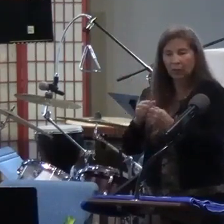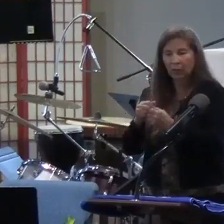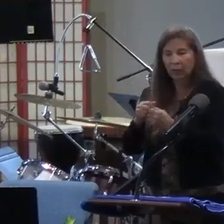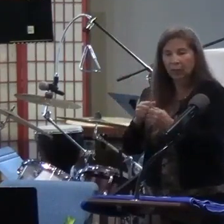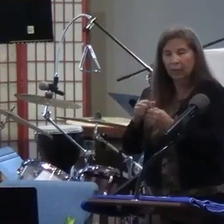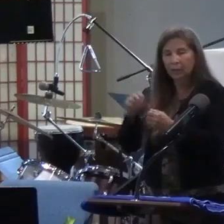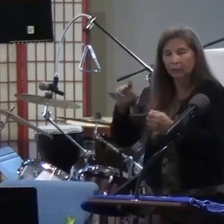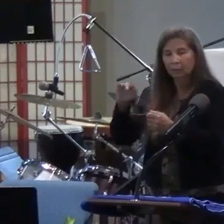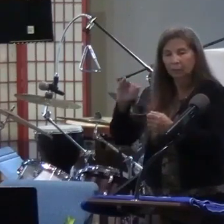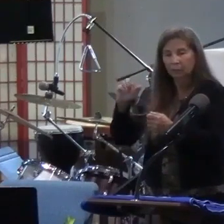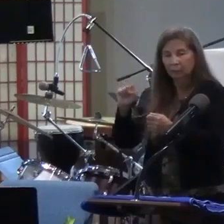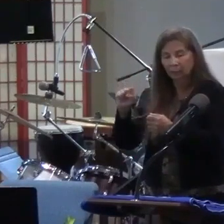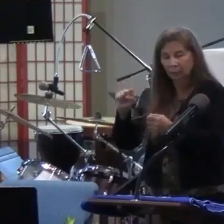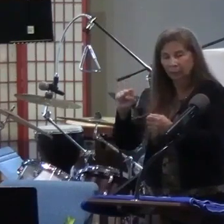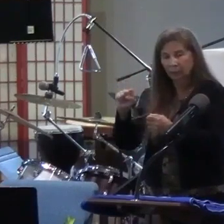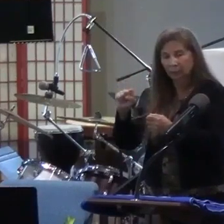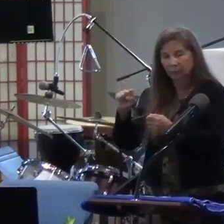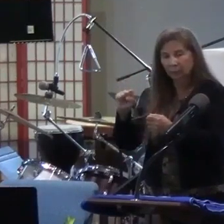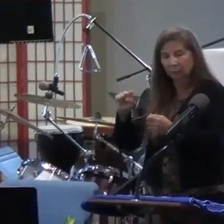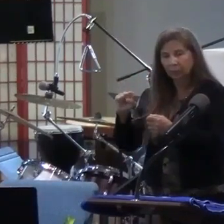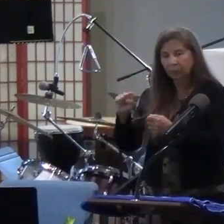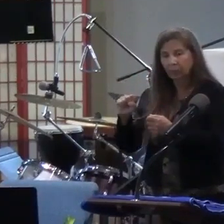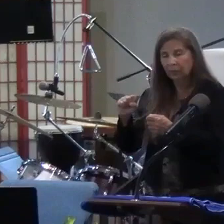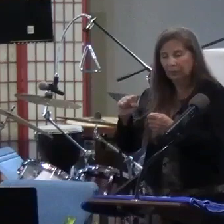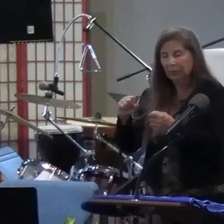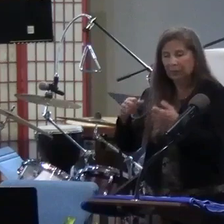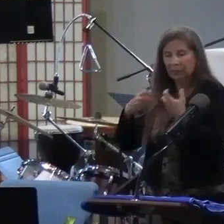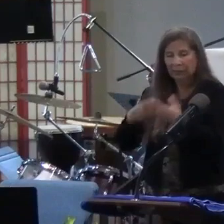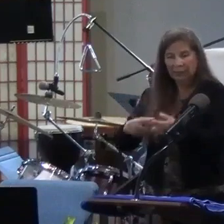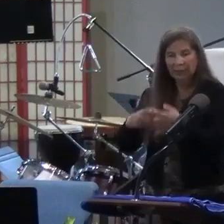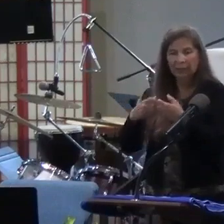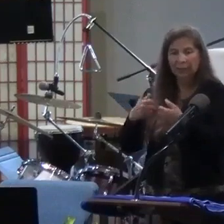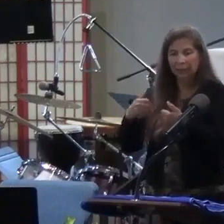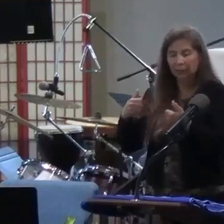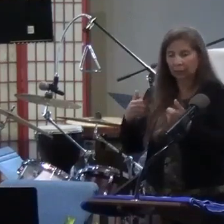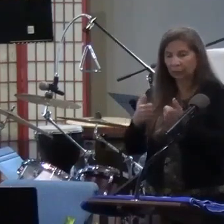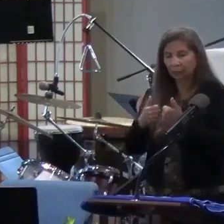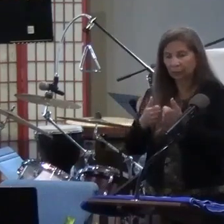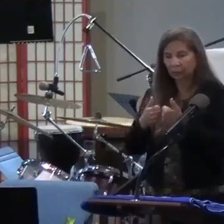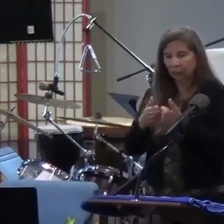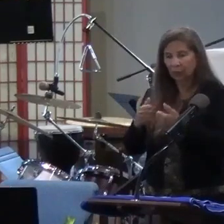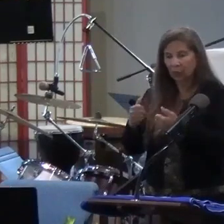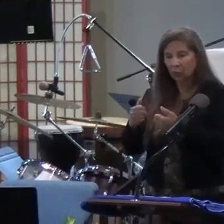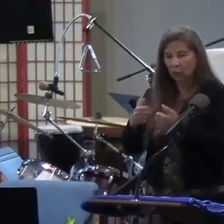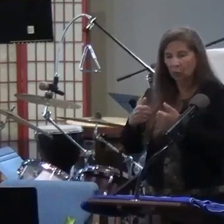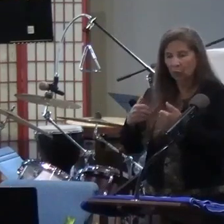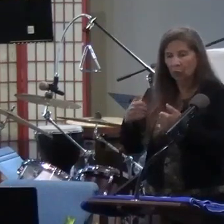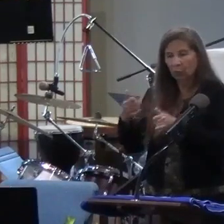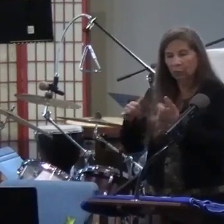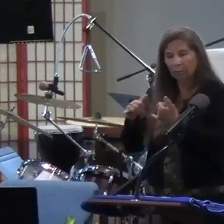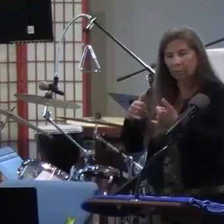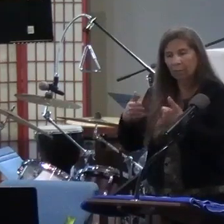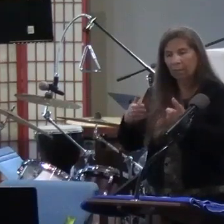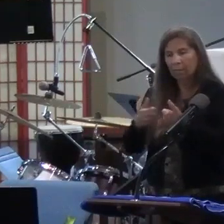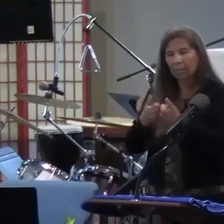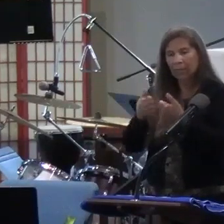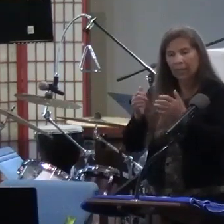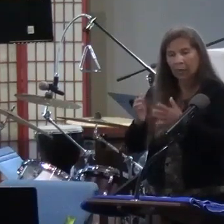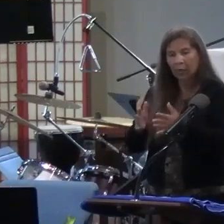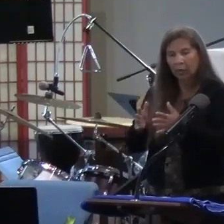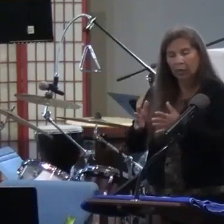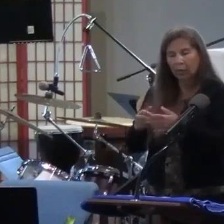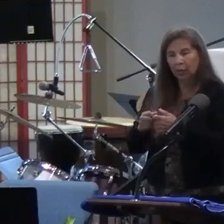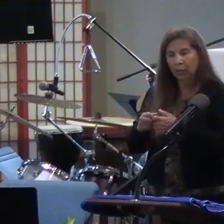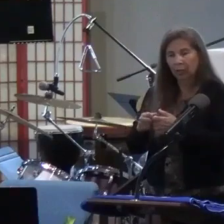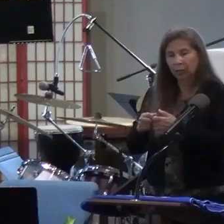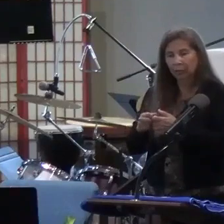Michigan and Ohio State were in this tight battle. And Michigan had this one player who was a giant offensive guard. We'll probably go number one